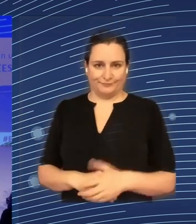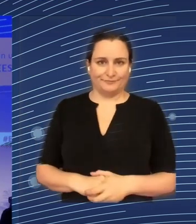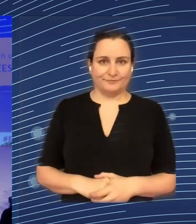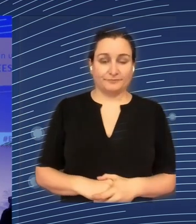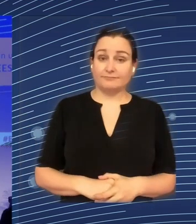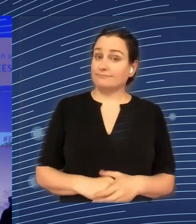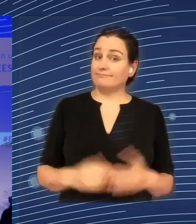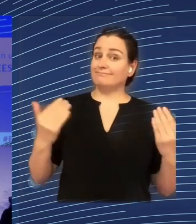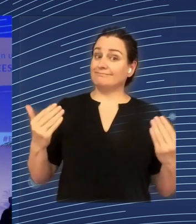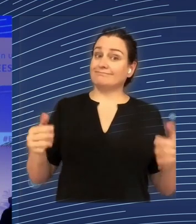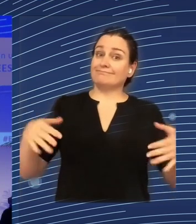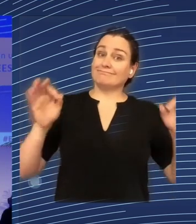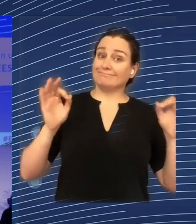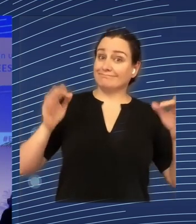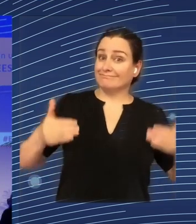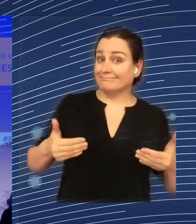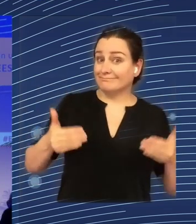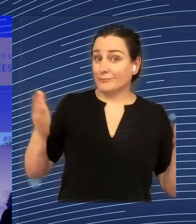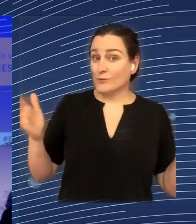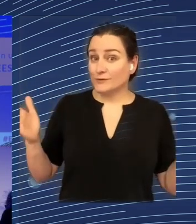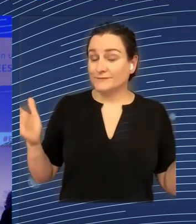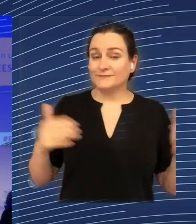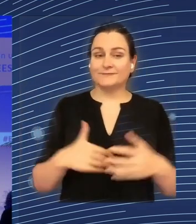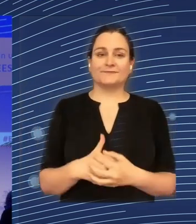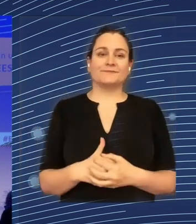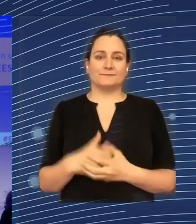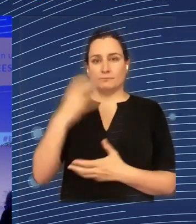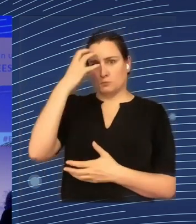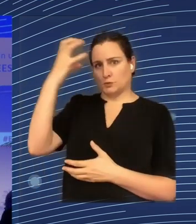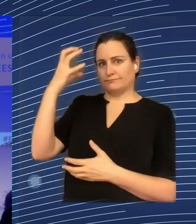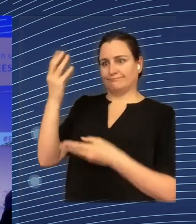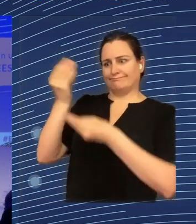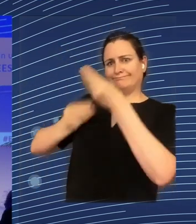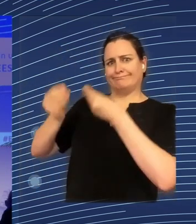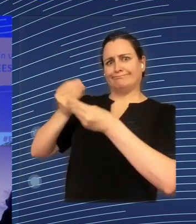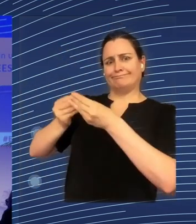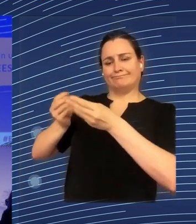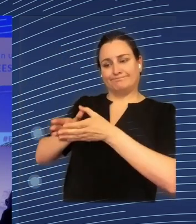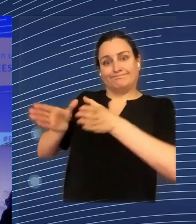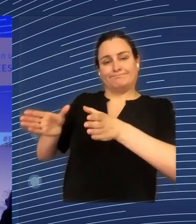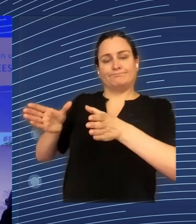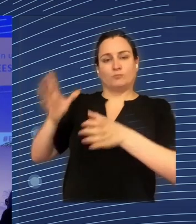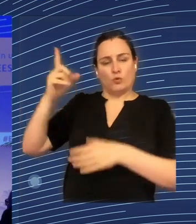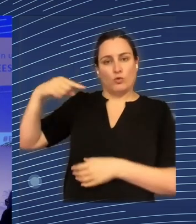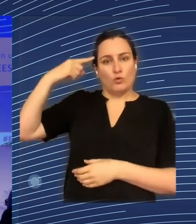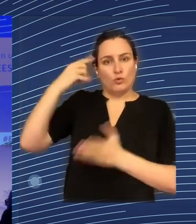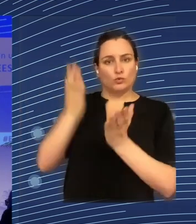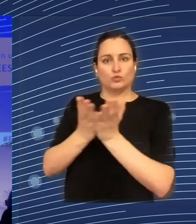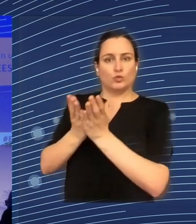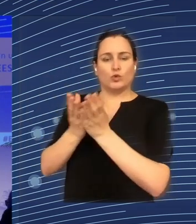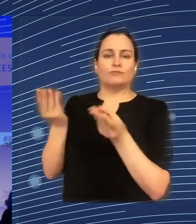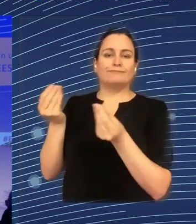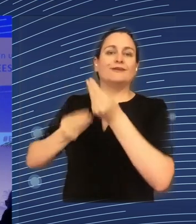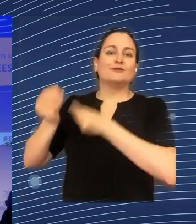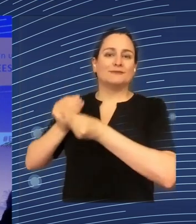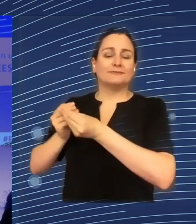presentation, we have Professor of Economic Geography at the London School of Economics. He's also Chair of the